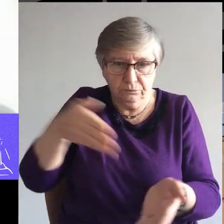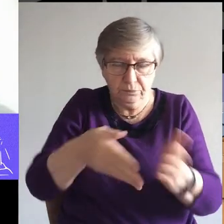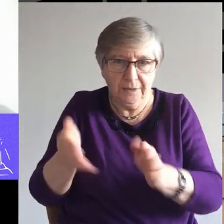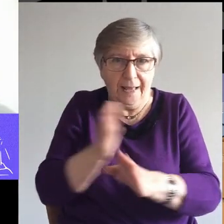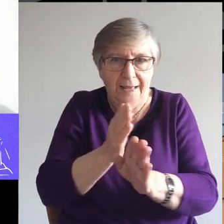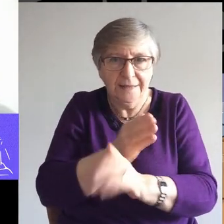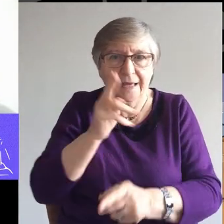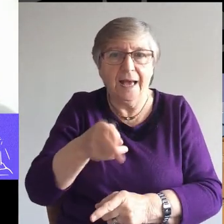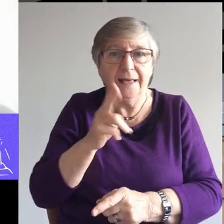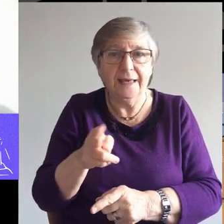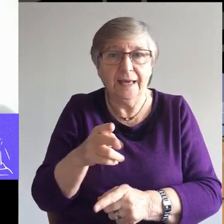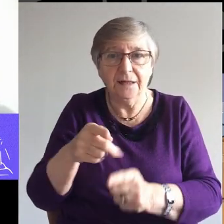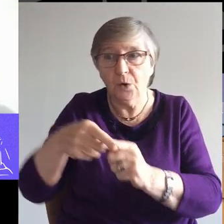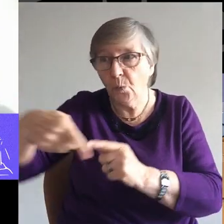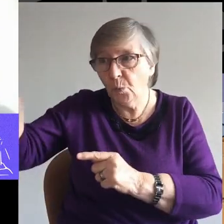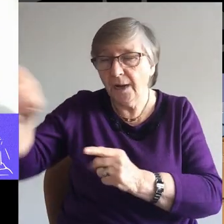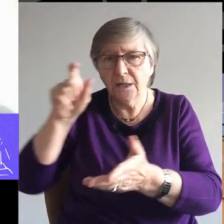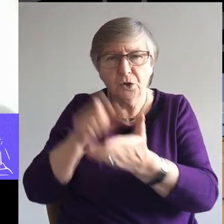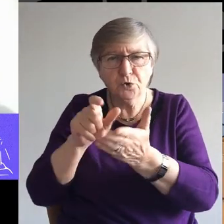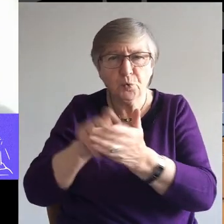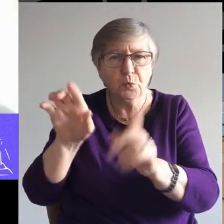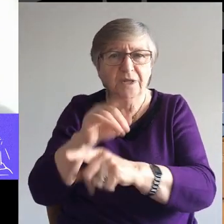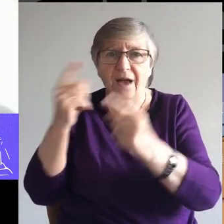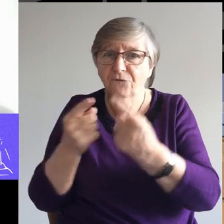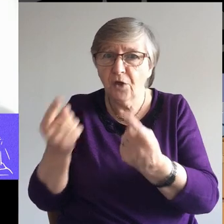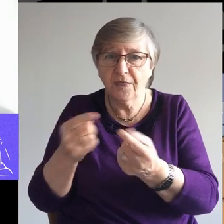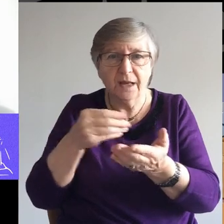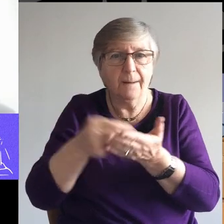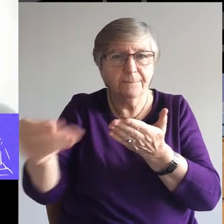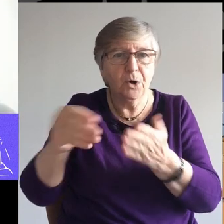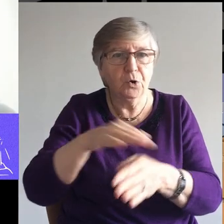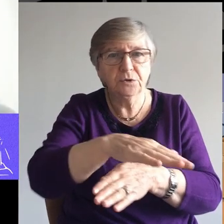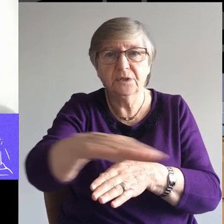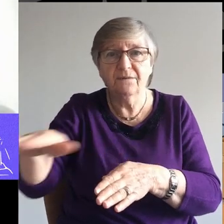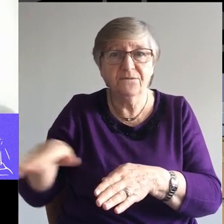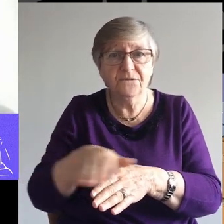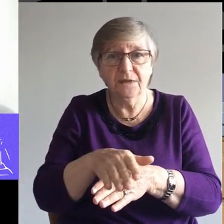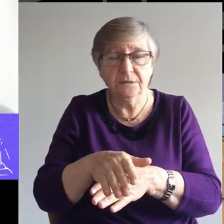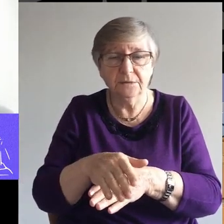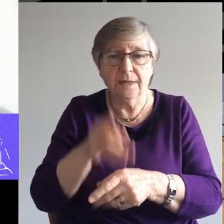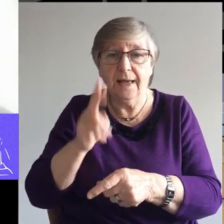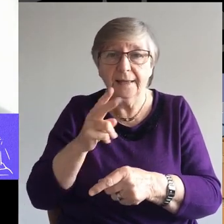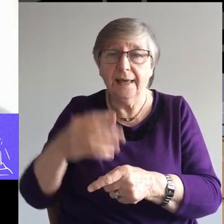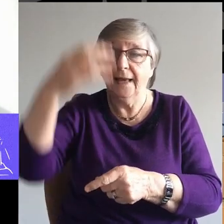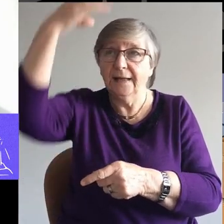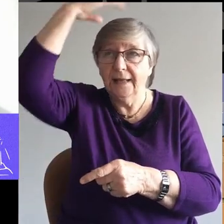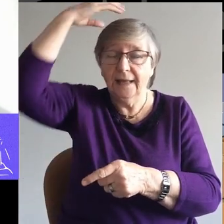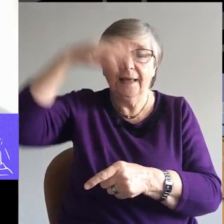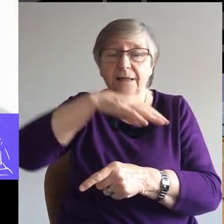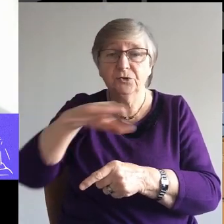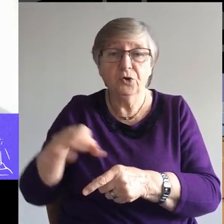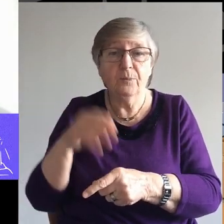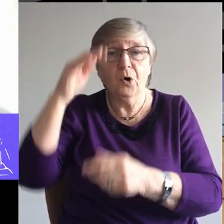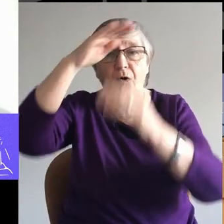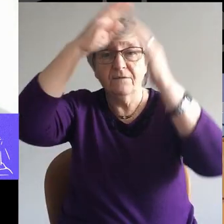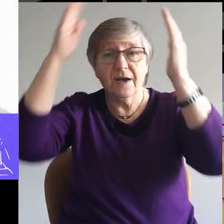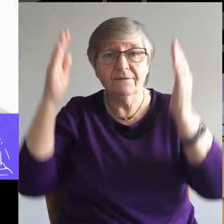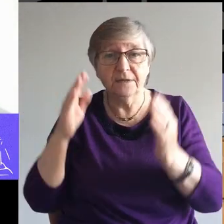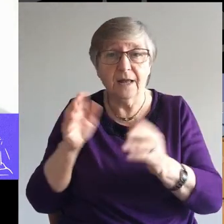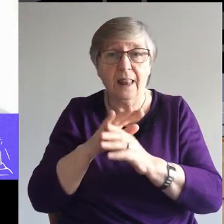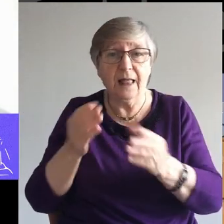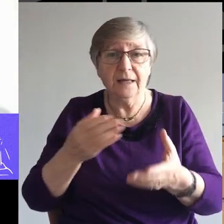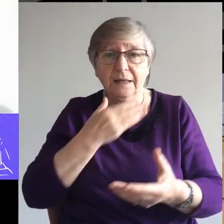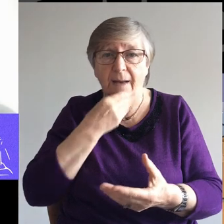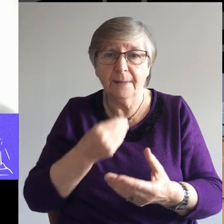his joy went and sold all he had and bought that field. Again, the kingdom of heaven is like a merchant looking for fine